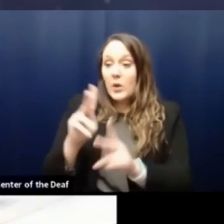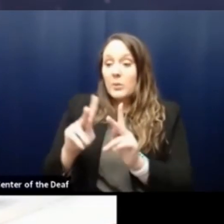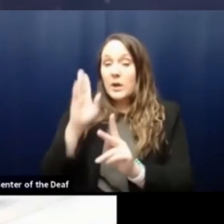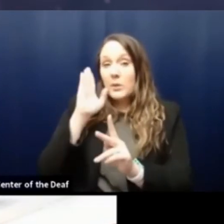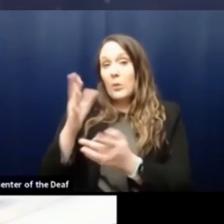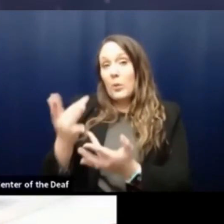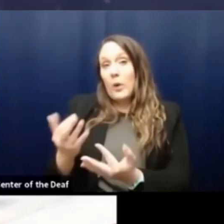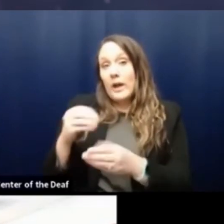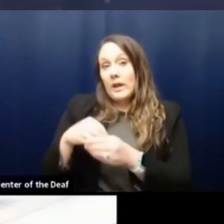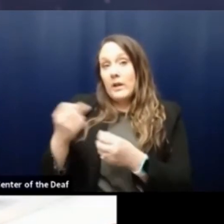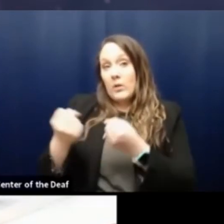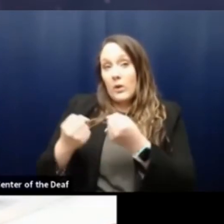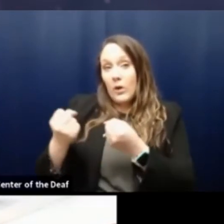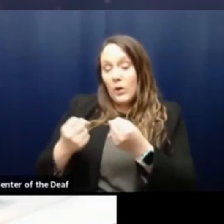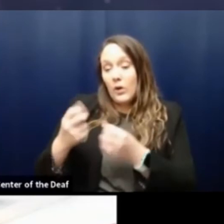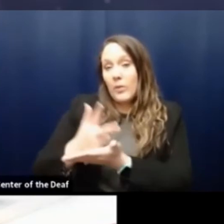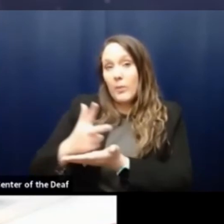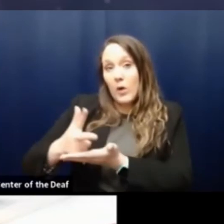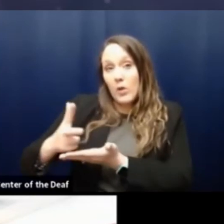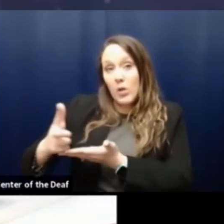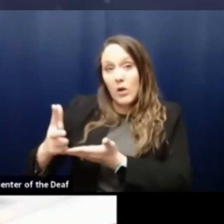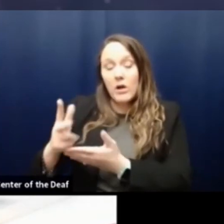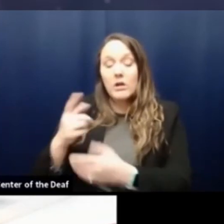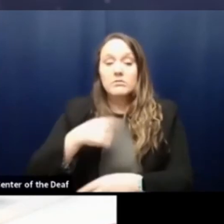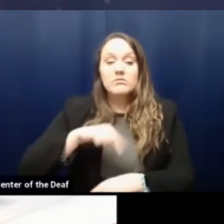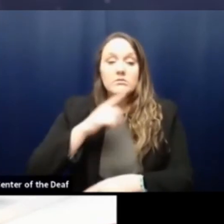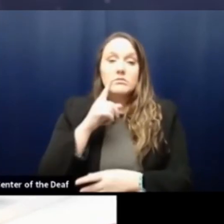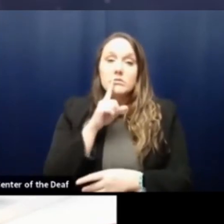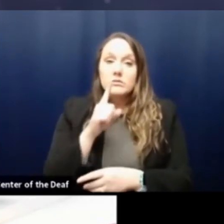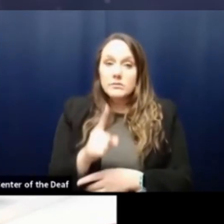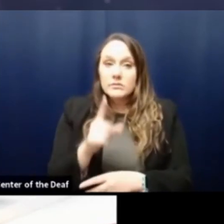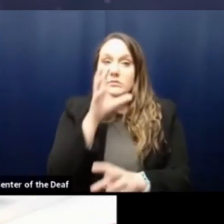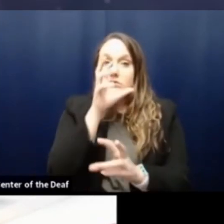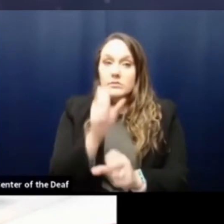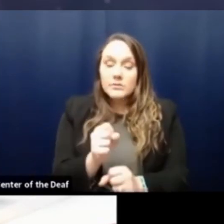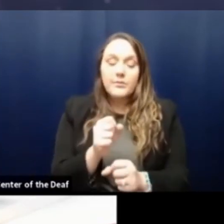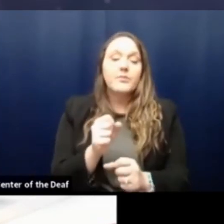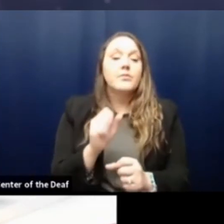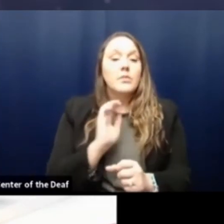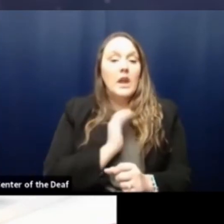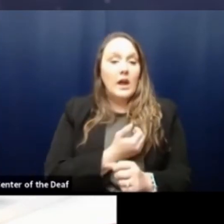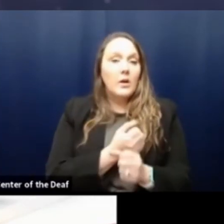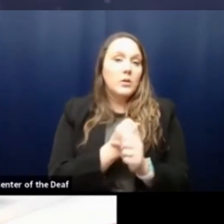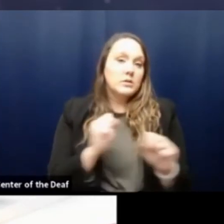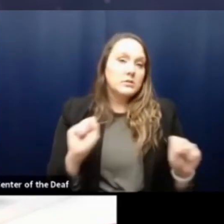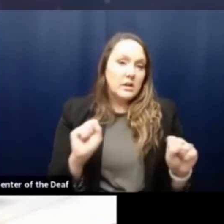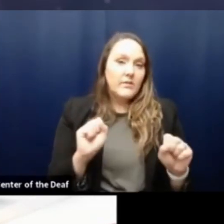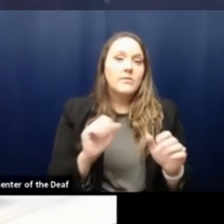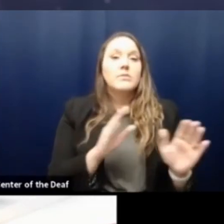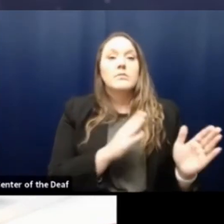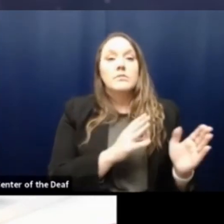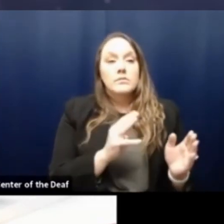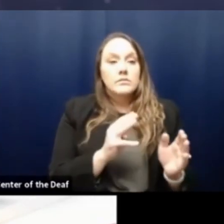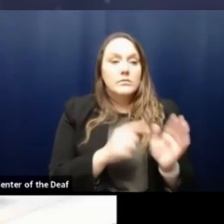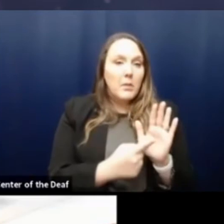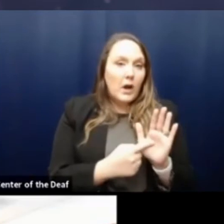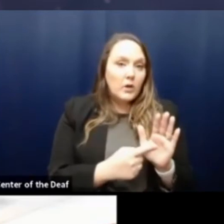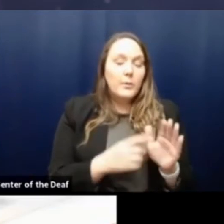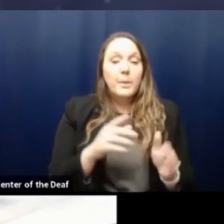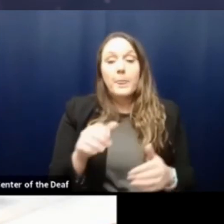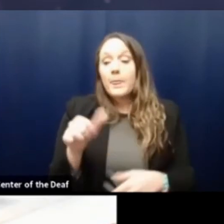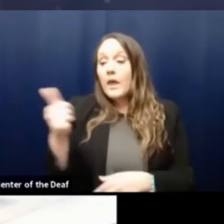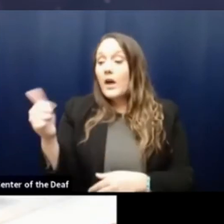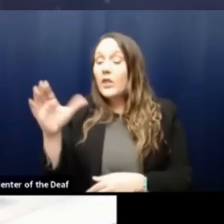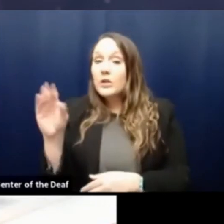in their, in their cars. So we are confident in the safety of our model. Um, others have chosen to do use a different